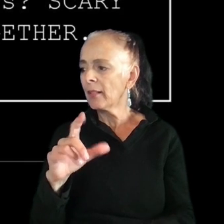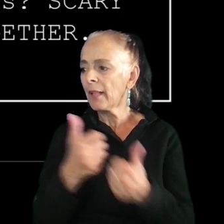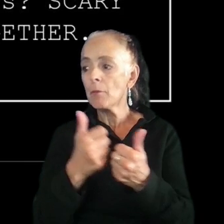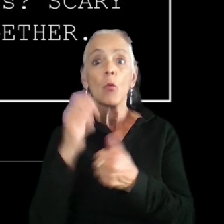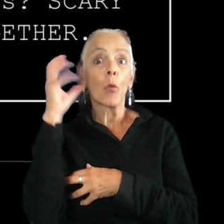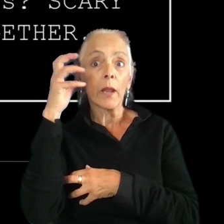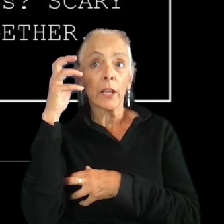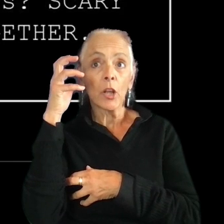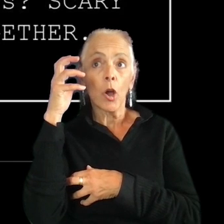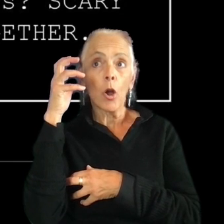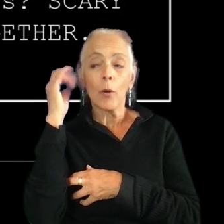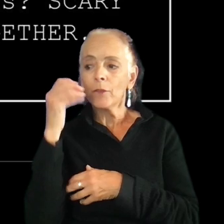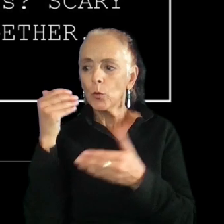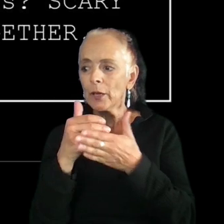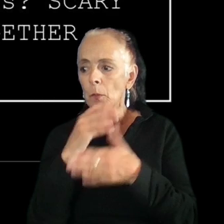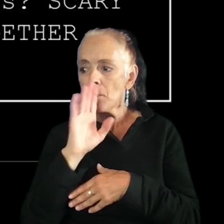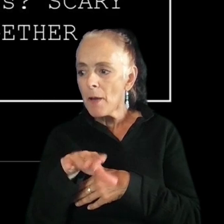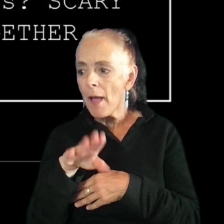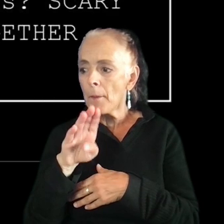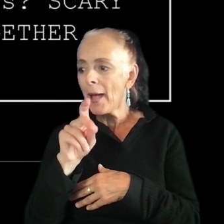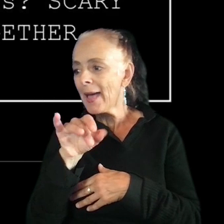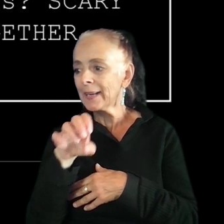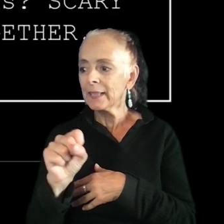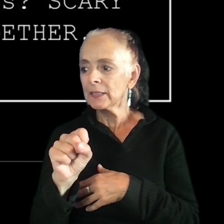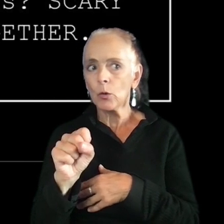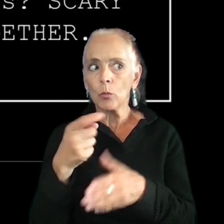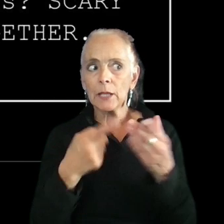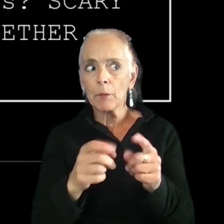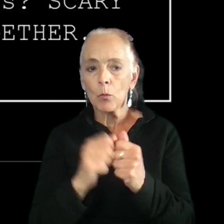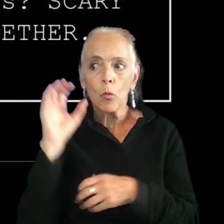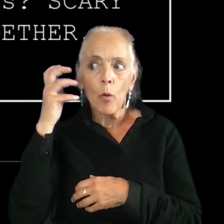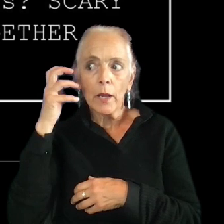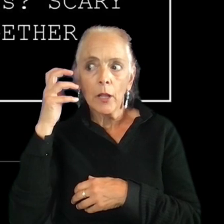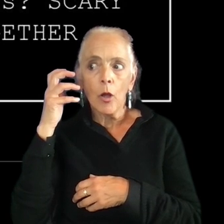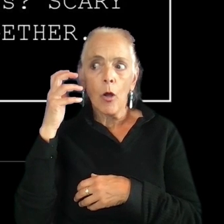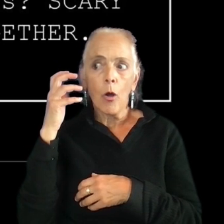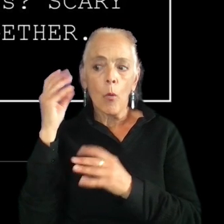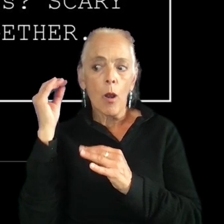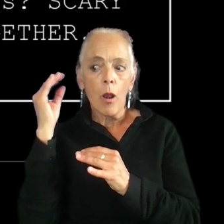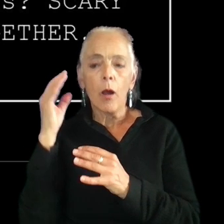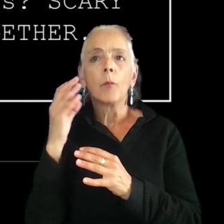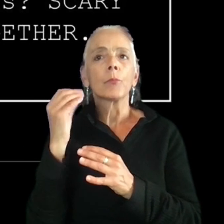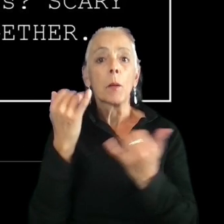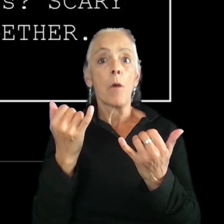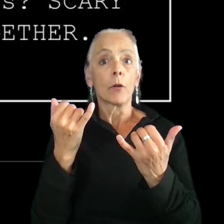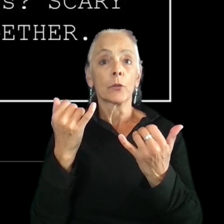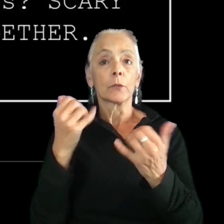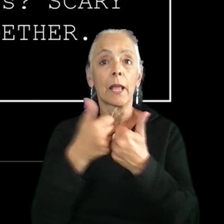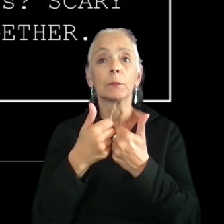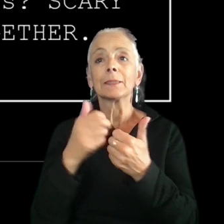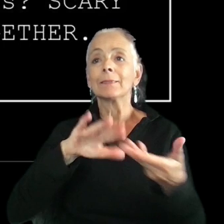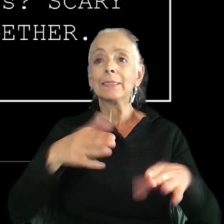near baddies. Radio. What's going on with that radio? But even in modern games like Dead by Daylight, you hear the